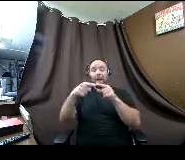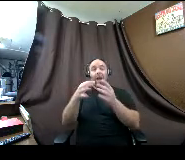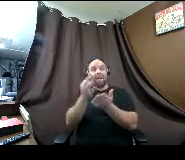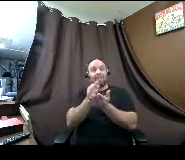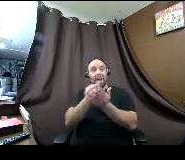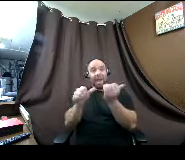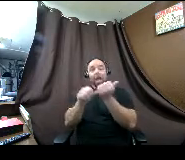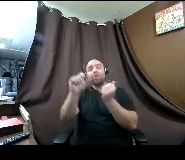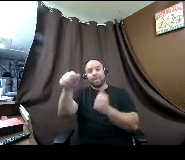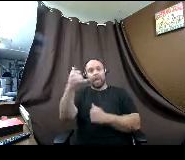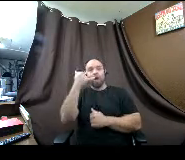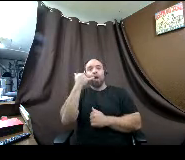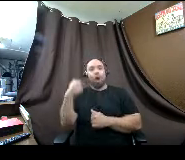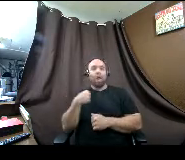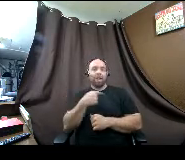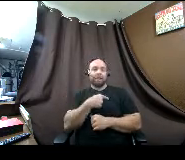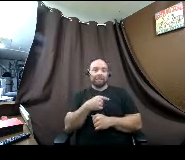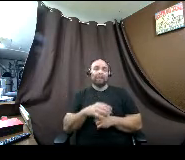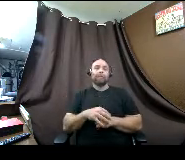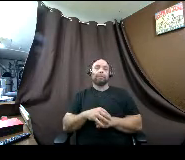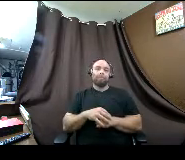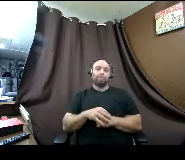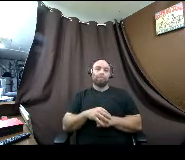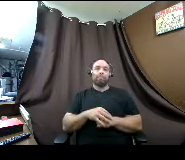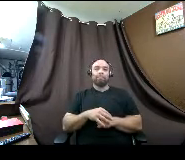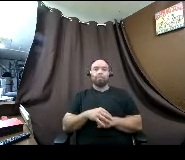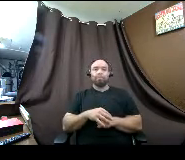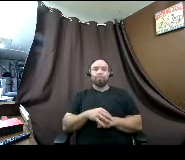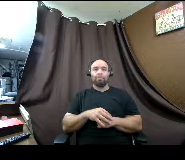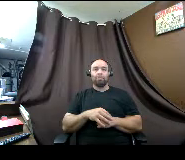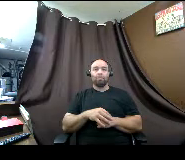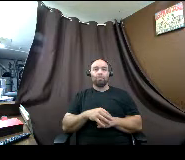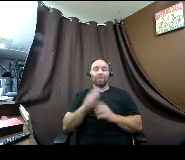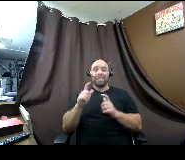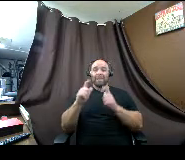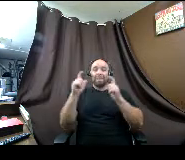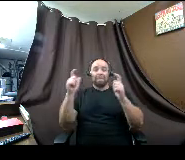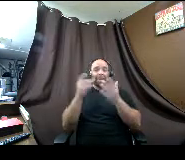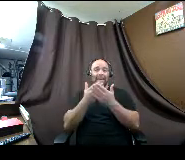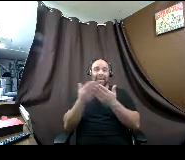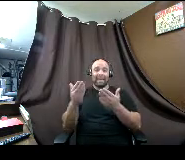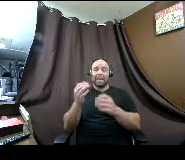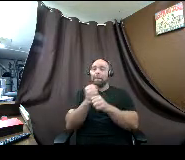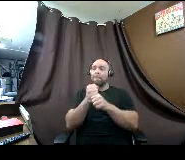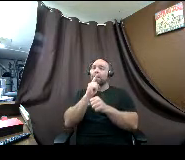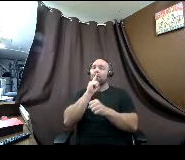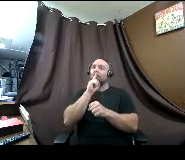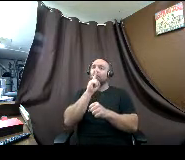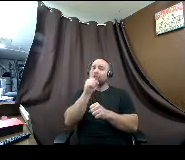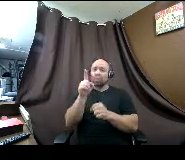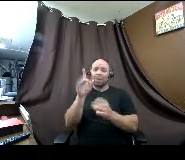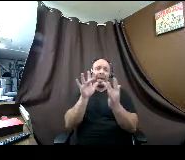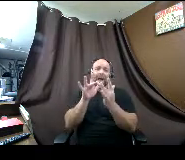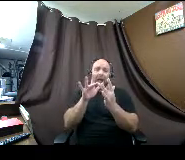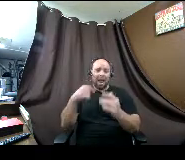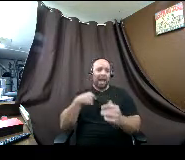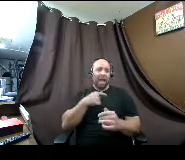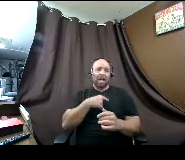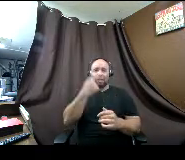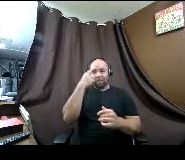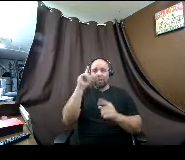the biggest thing is just to make sure that you reach out if you have questions um